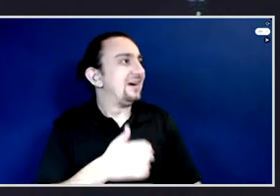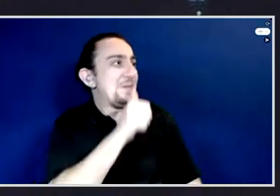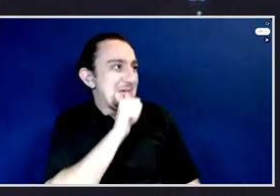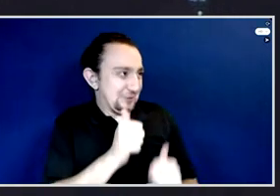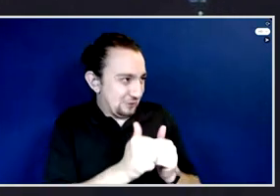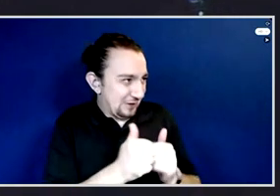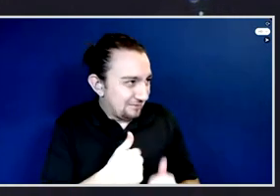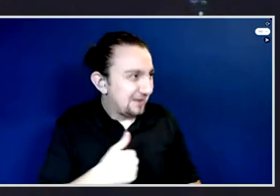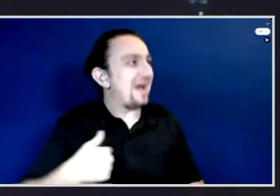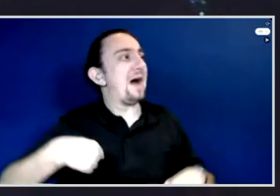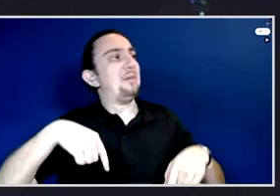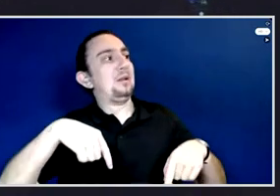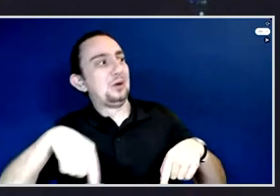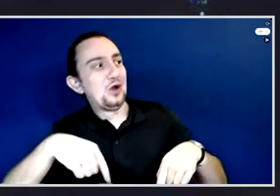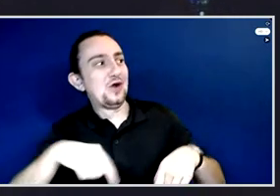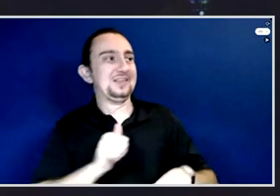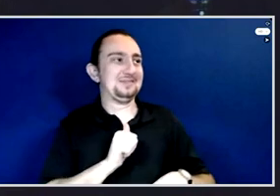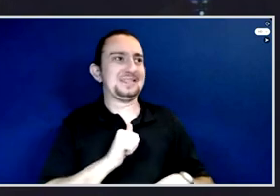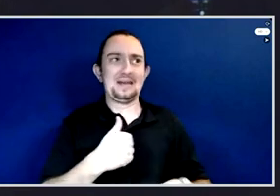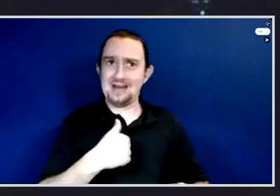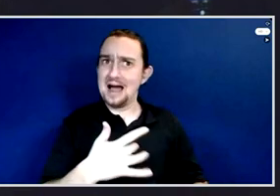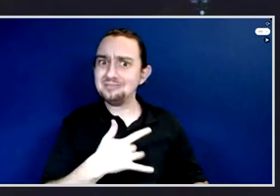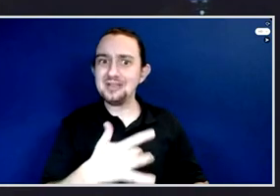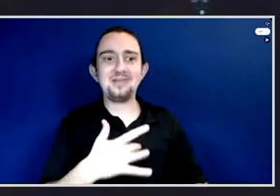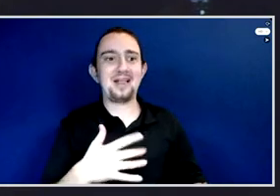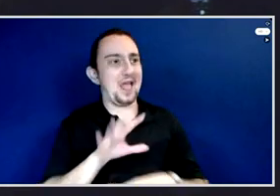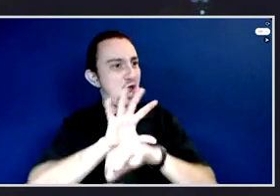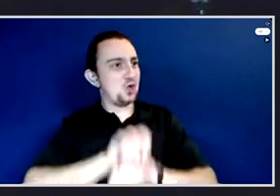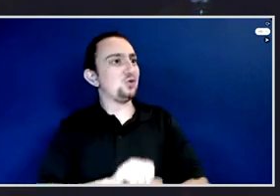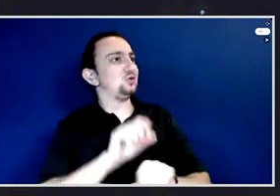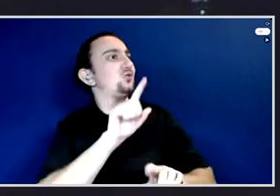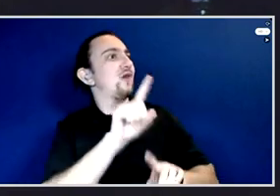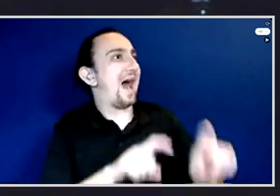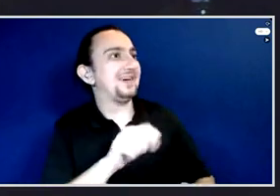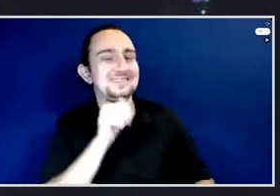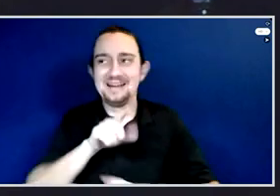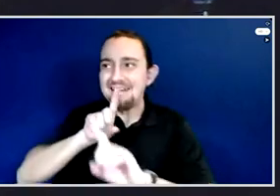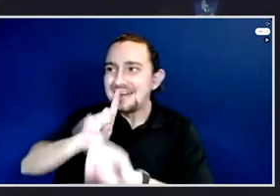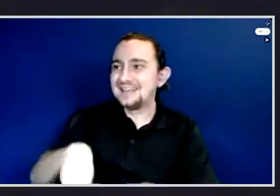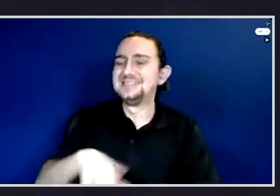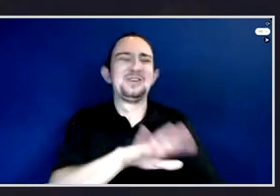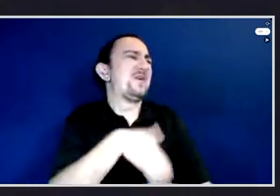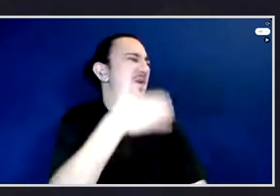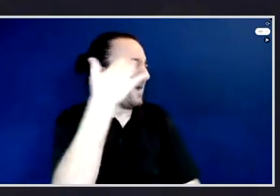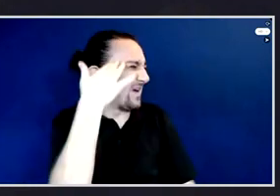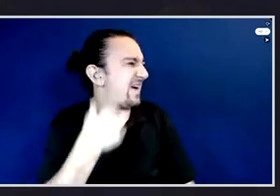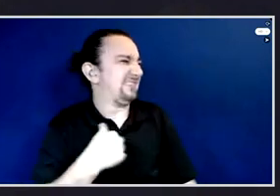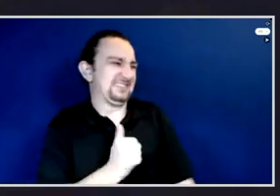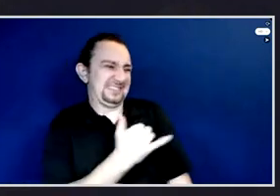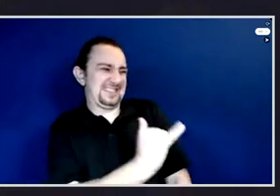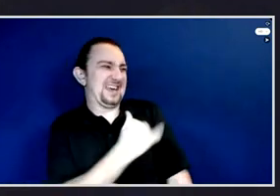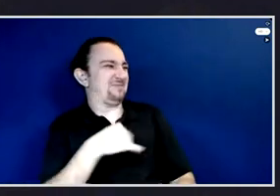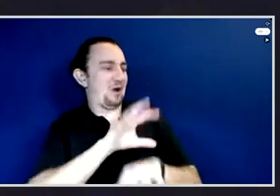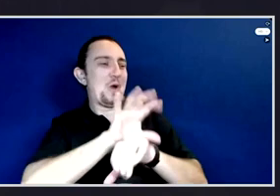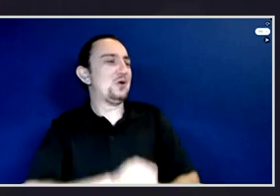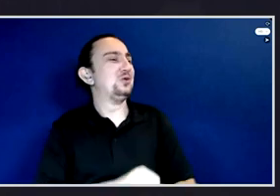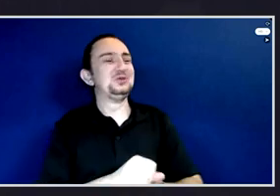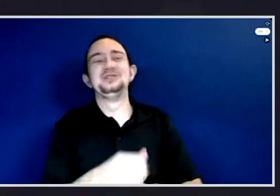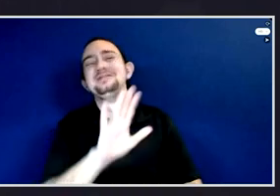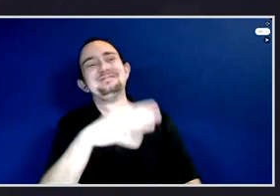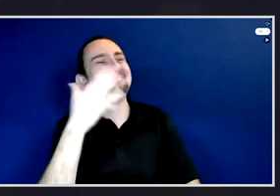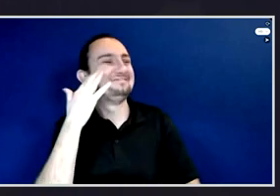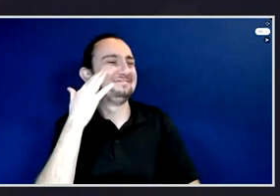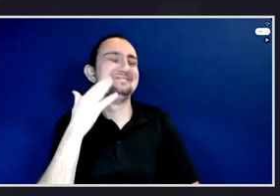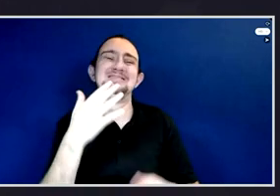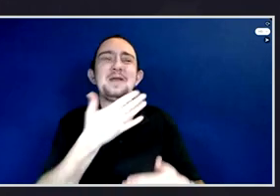ask questions. It's so much better the other way. Not giving the answer. It's the first time, and the big audience is